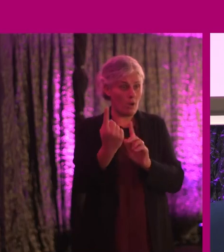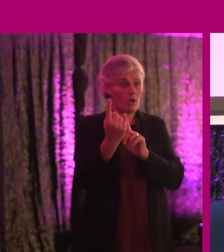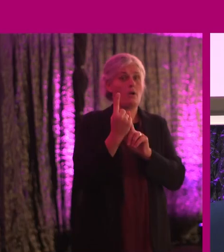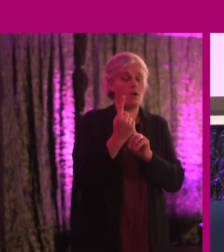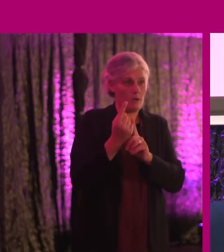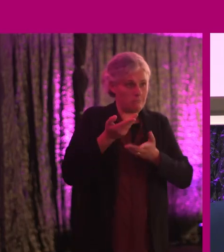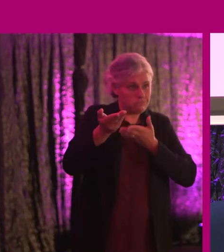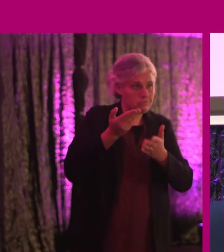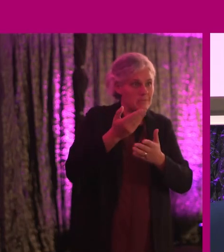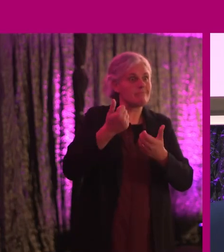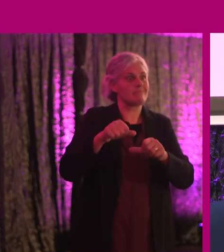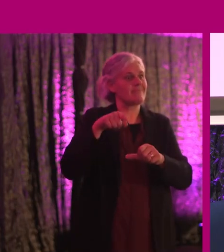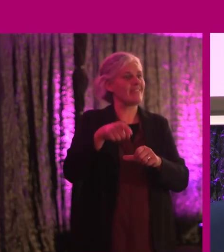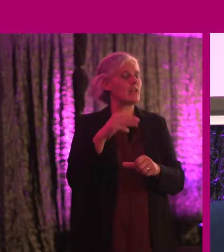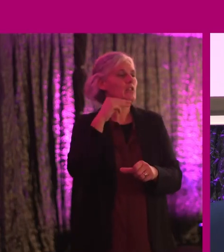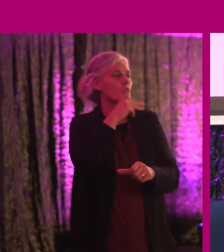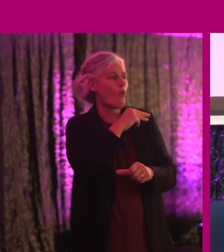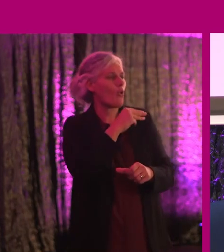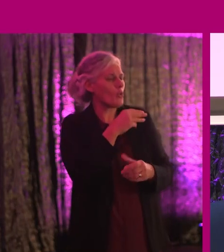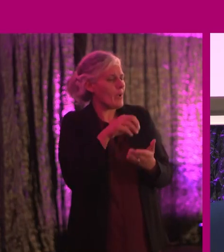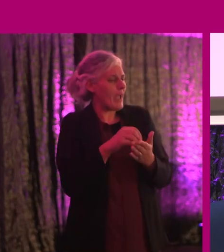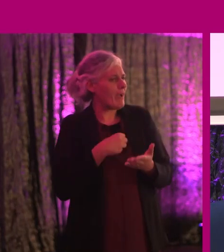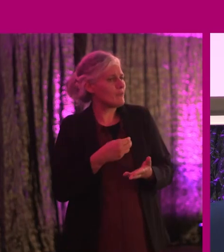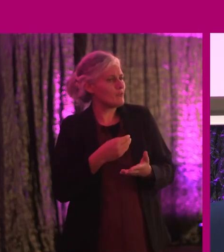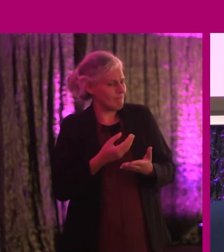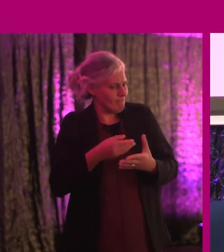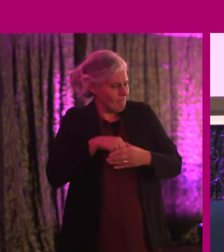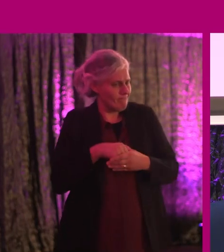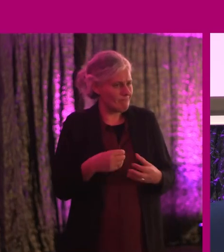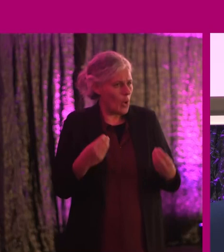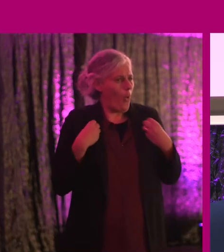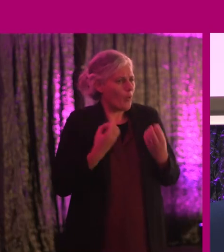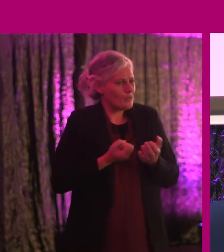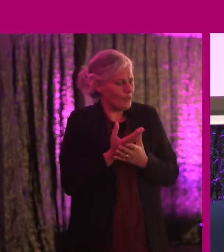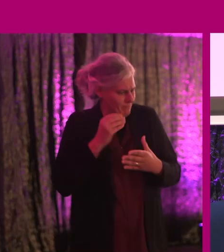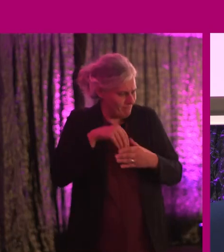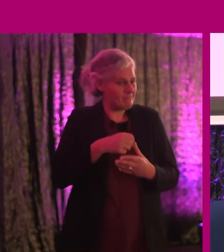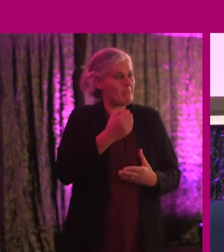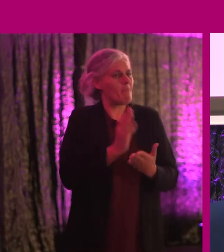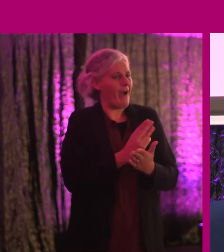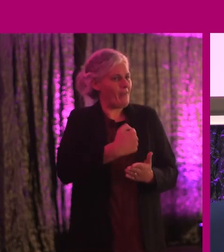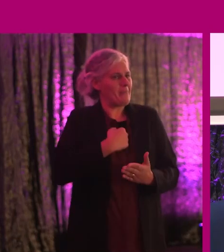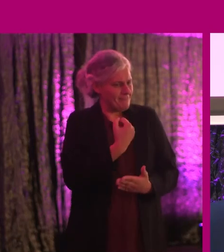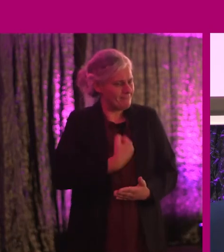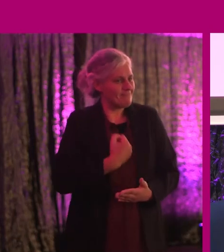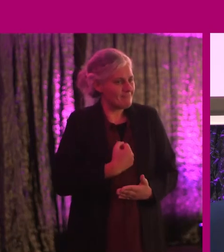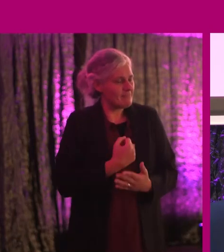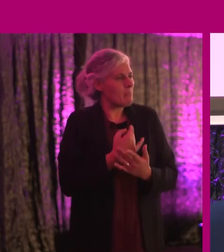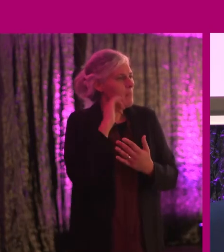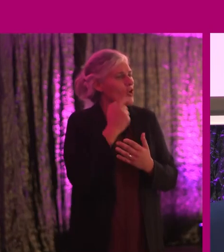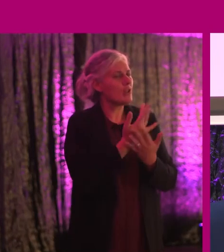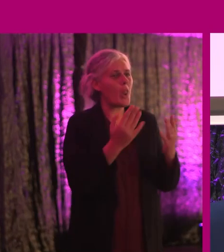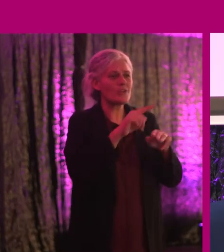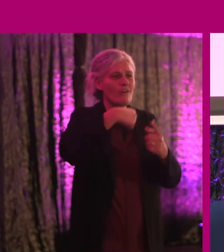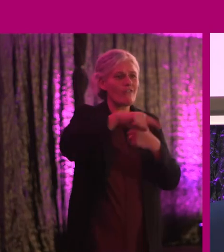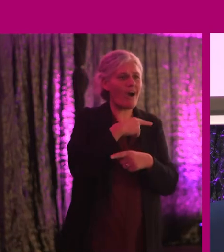The most important thing that we can do is own our story with pride and energy. Because the thing is, there are so many of us out there